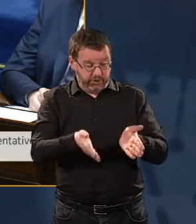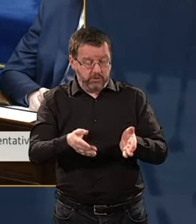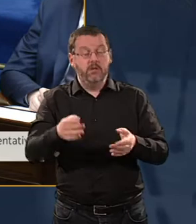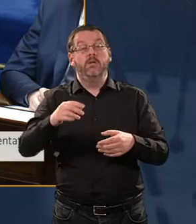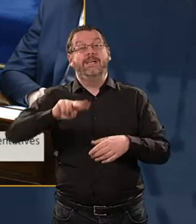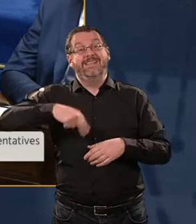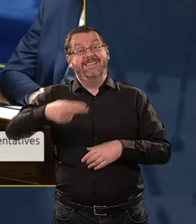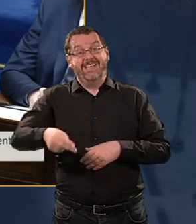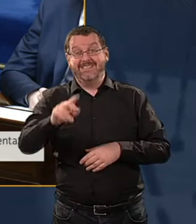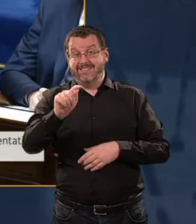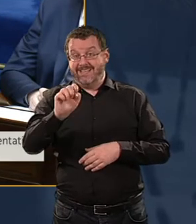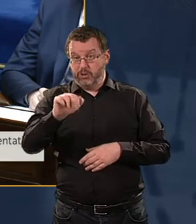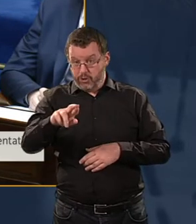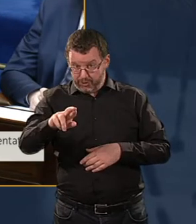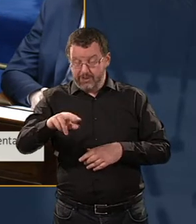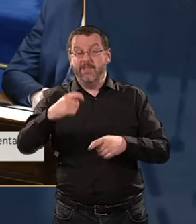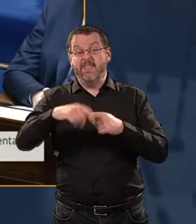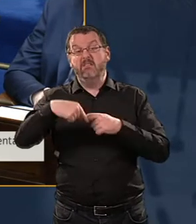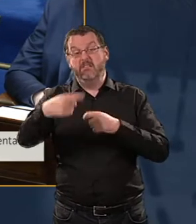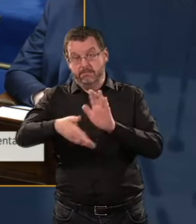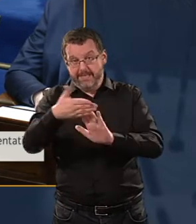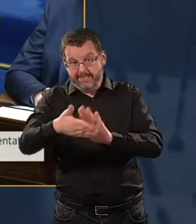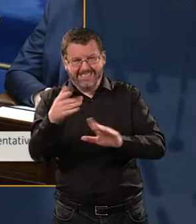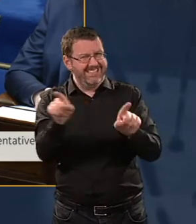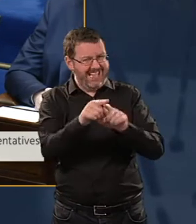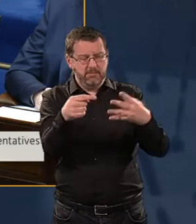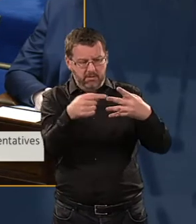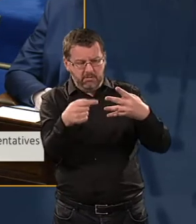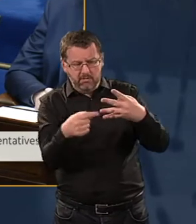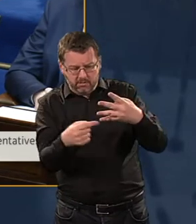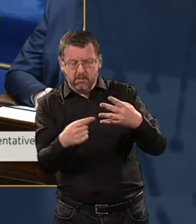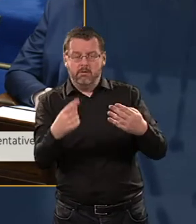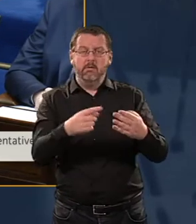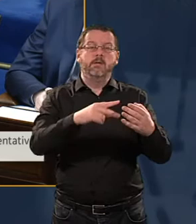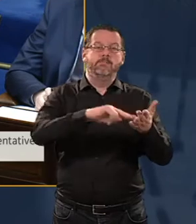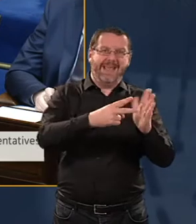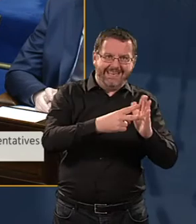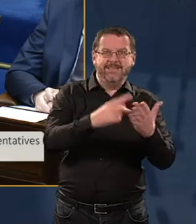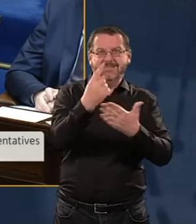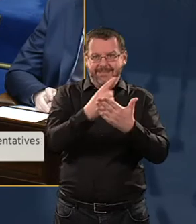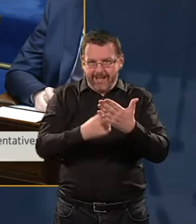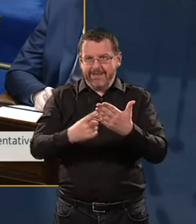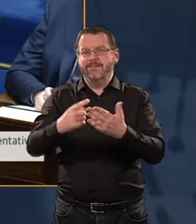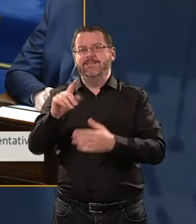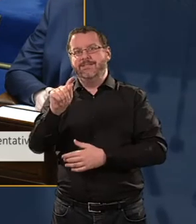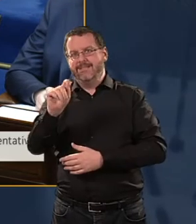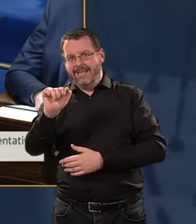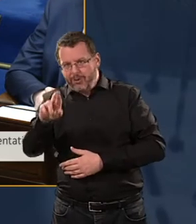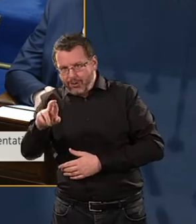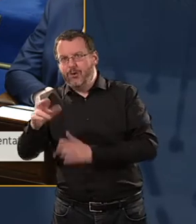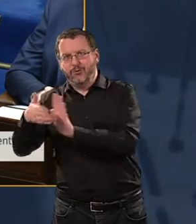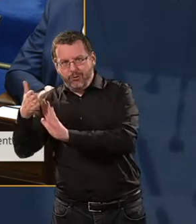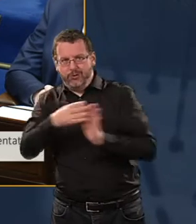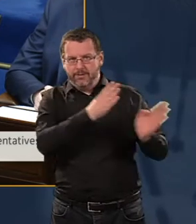Then with the other three, we'll have to do the same, design, planning, tender, construction. And given what I've learned from major capital